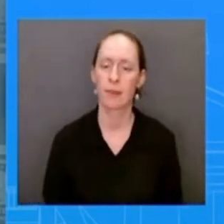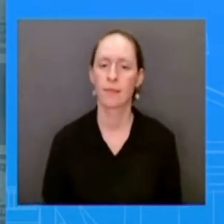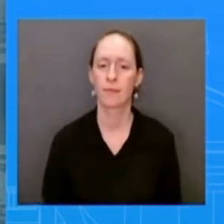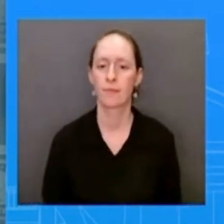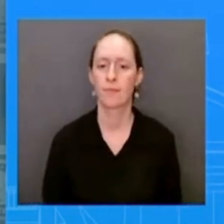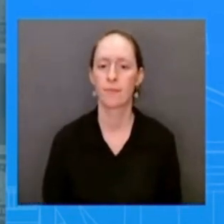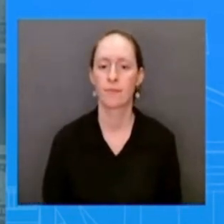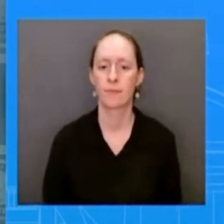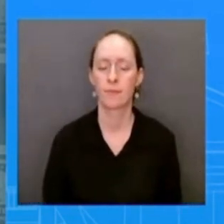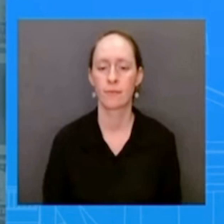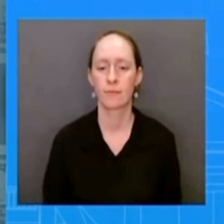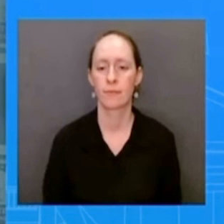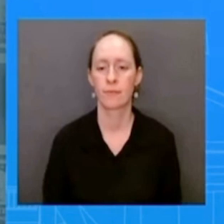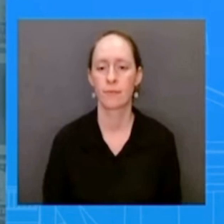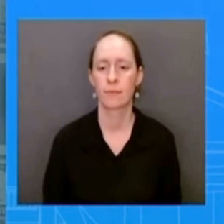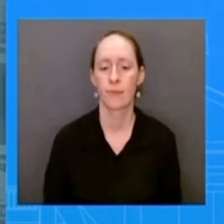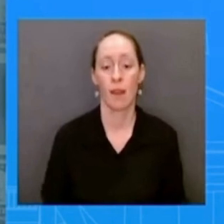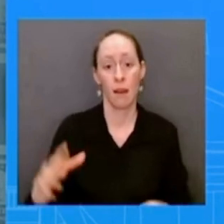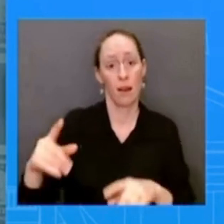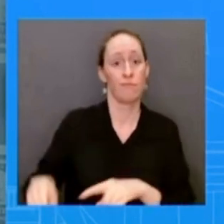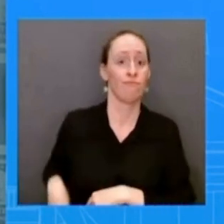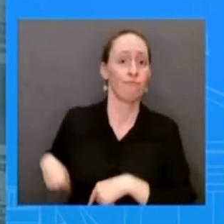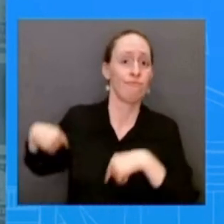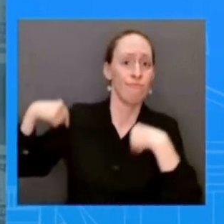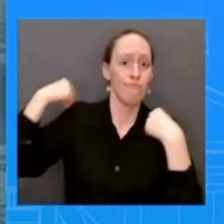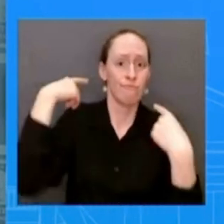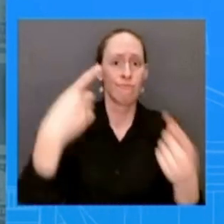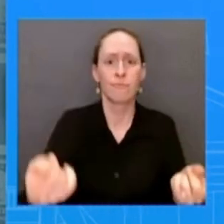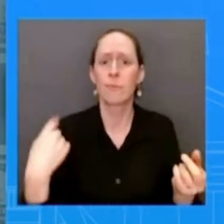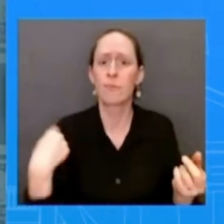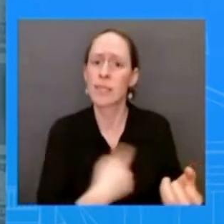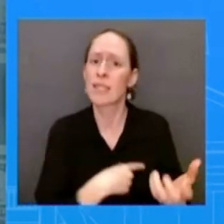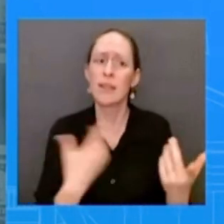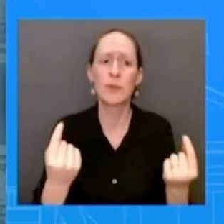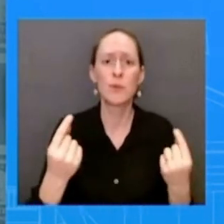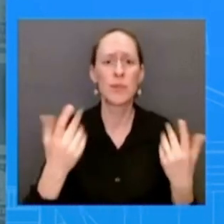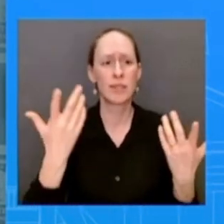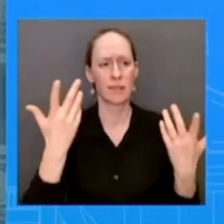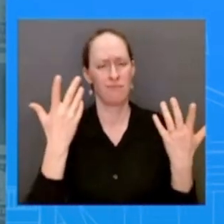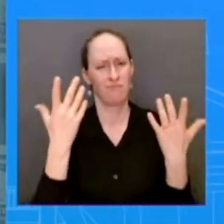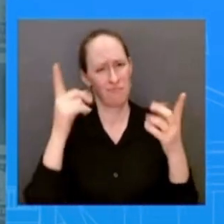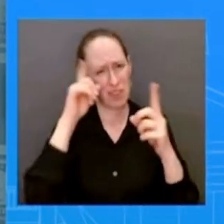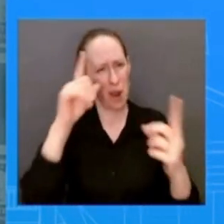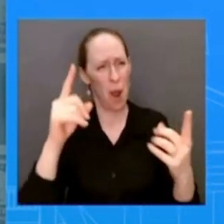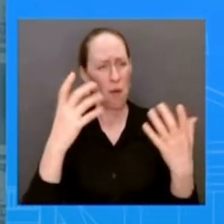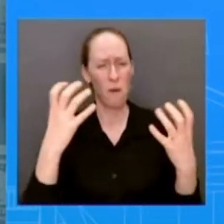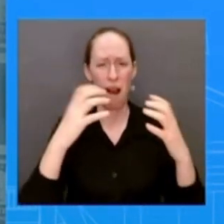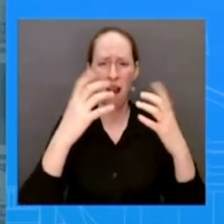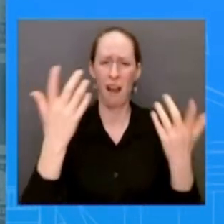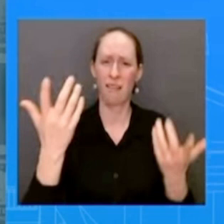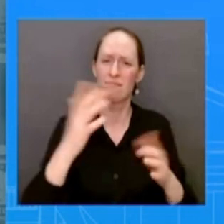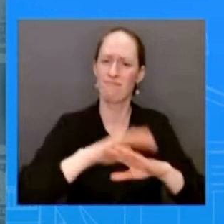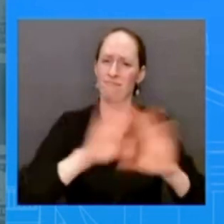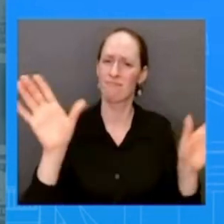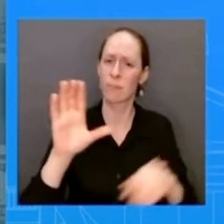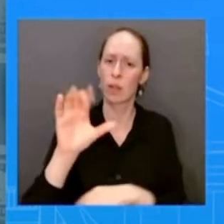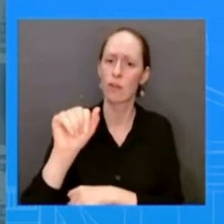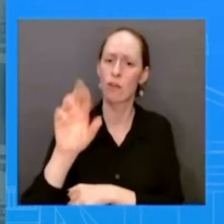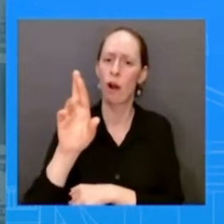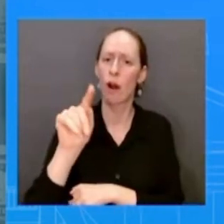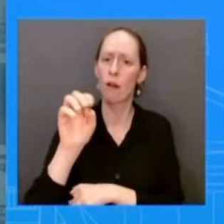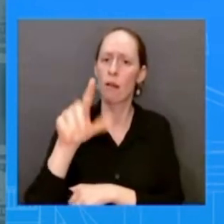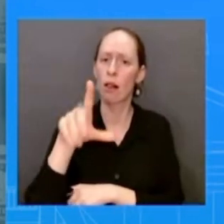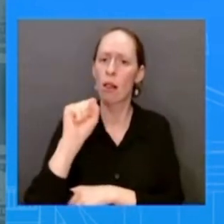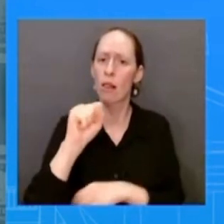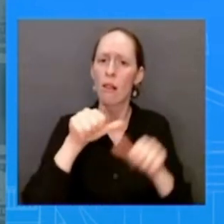mexican drug cartels and human strugglers smugglers pardon me in the past few months president biden signed